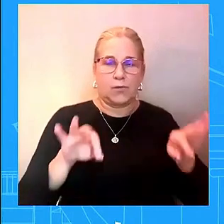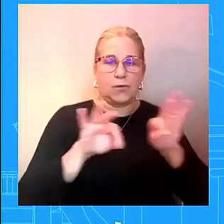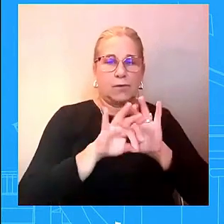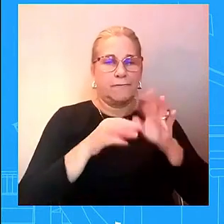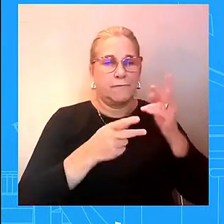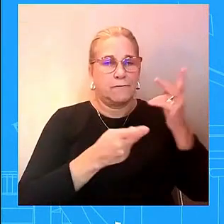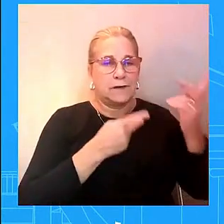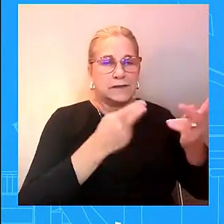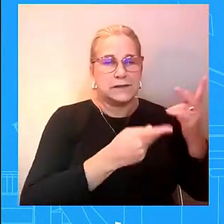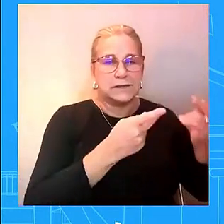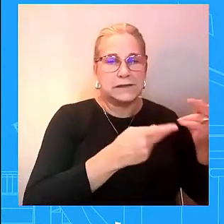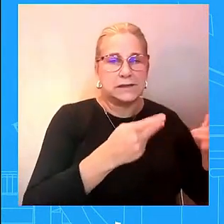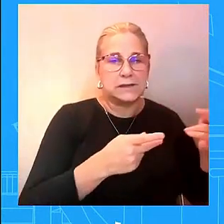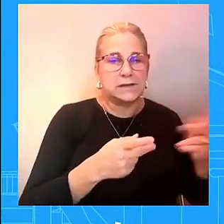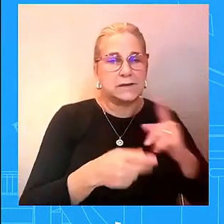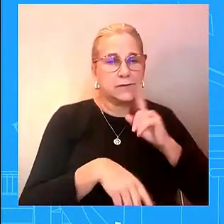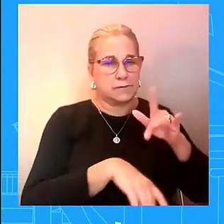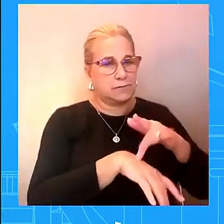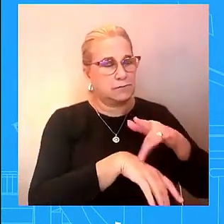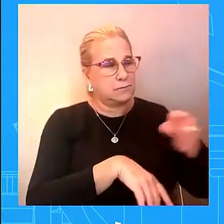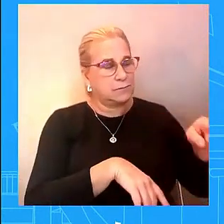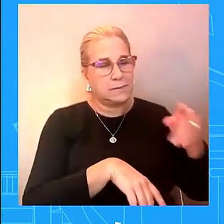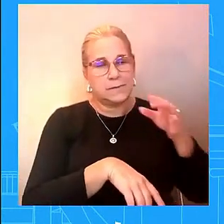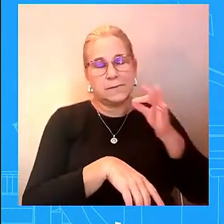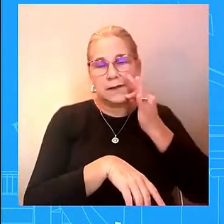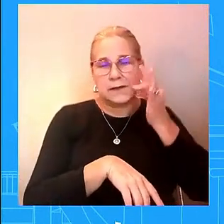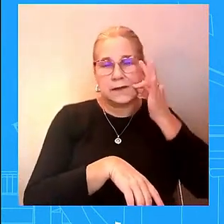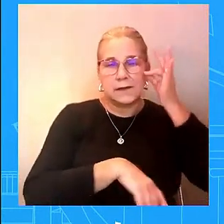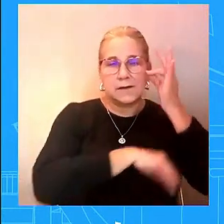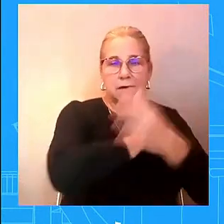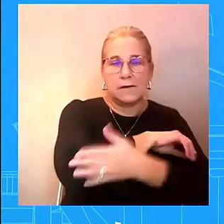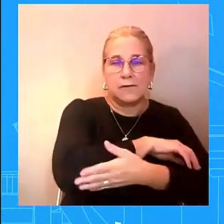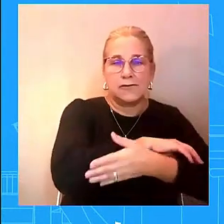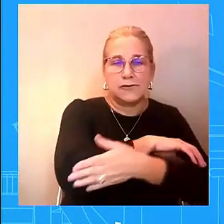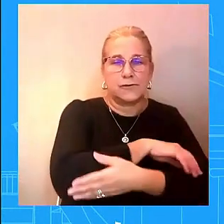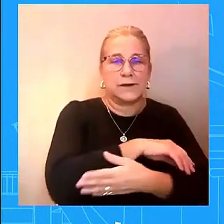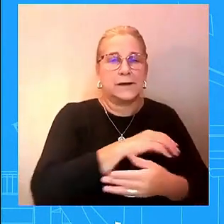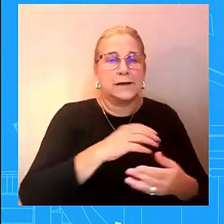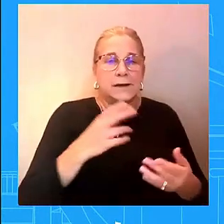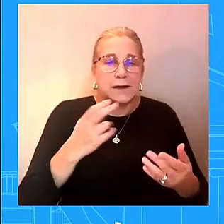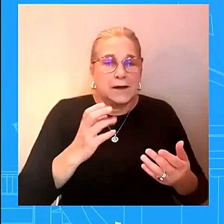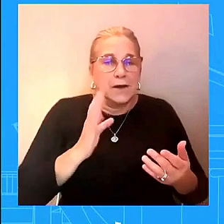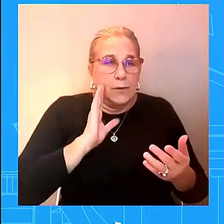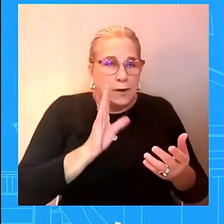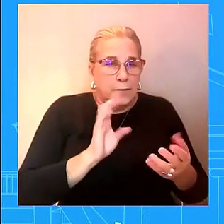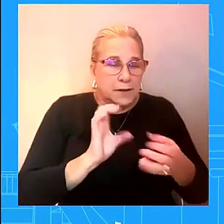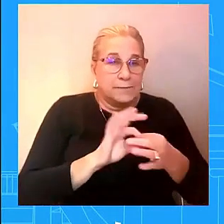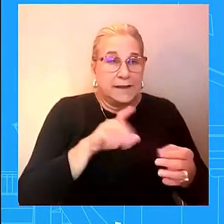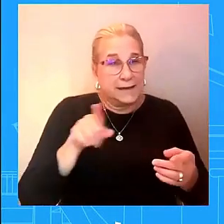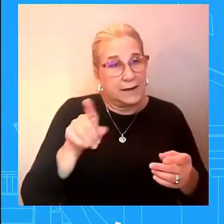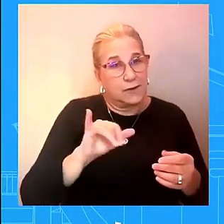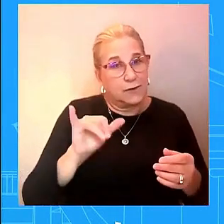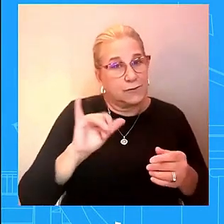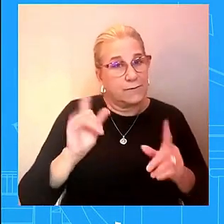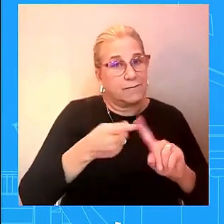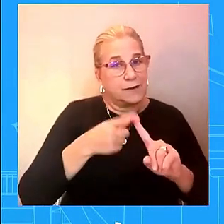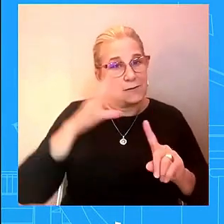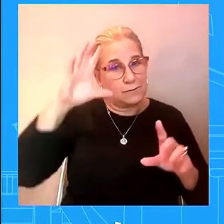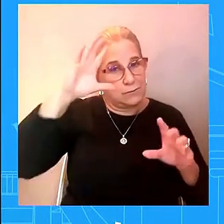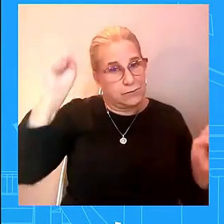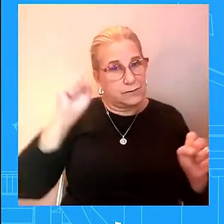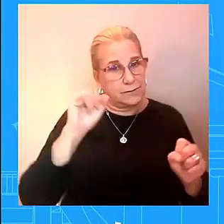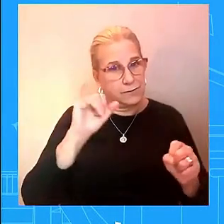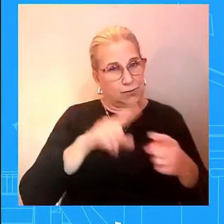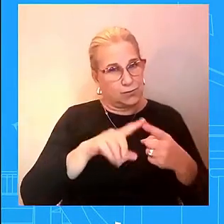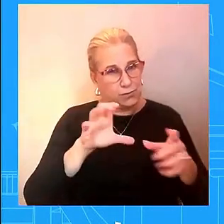his first as president to do this as always we will be sharing more information as we get closer uh certainly to arizona and uh tomorrow as